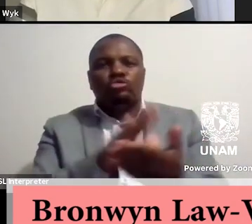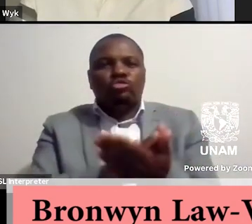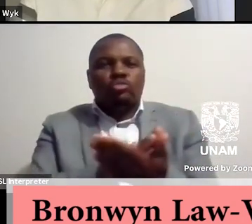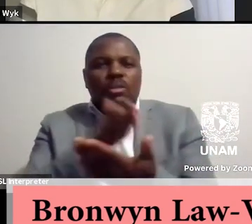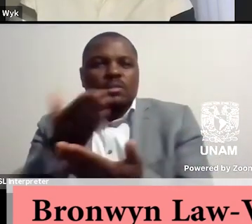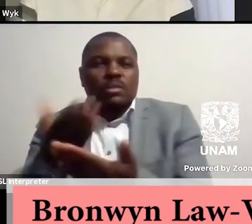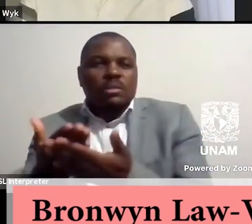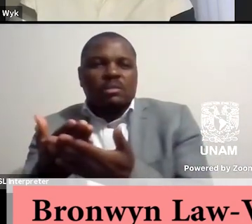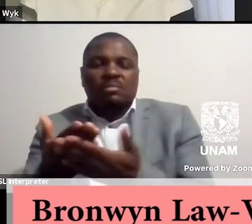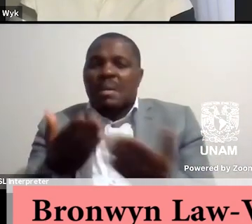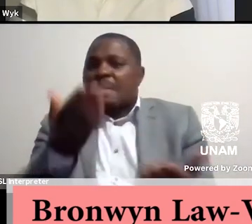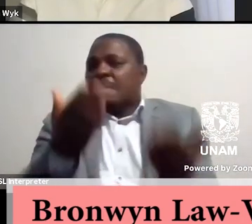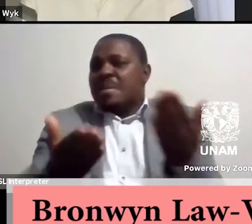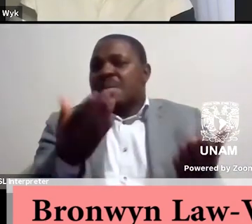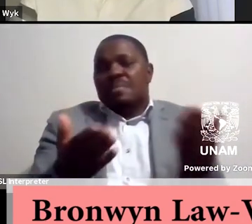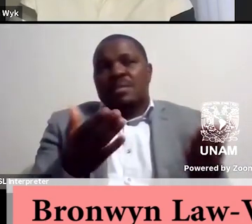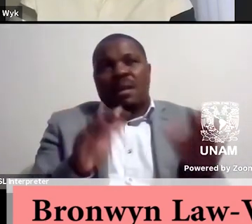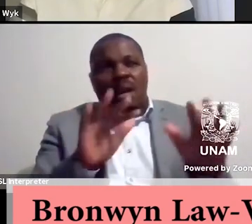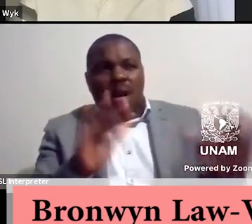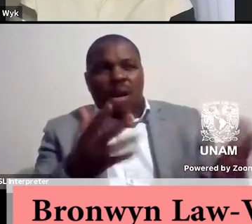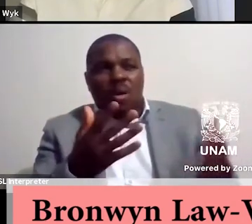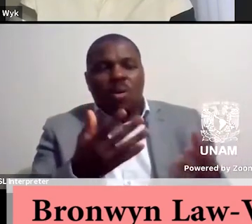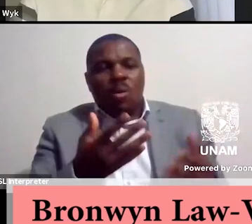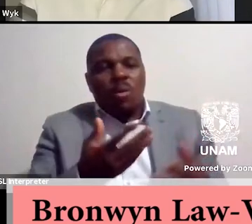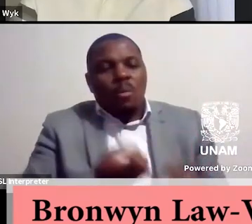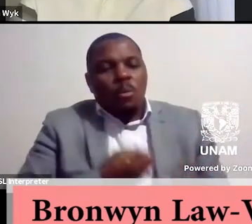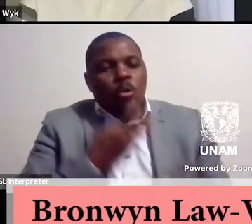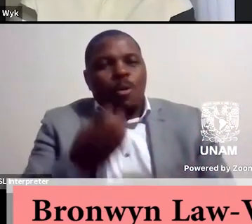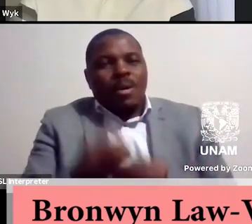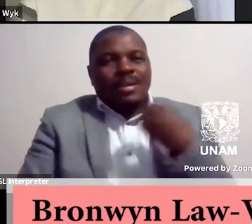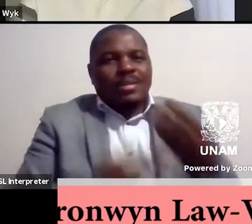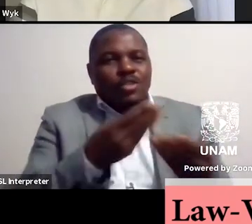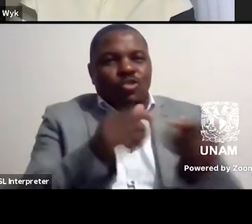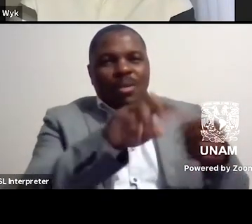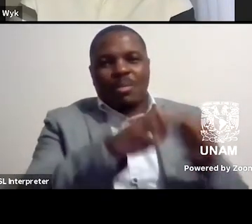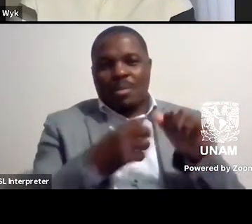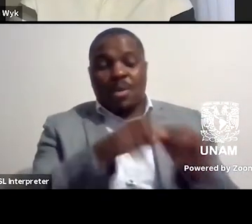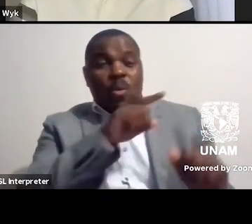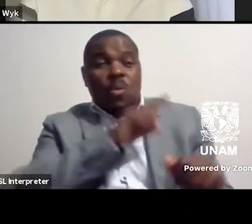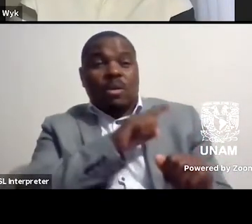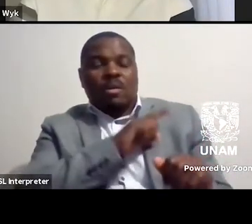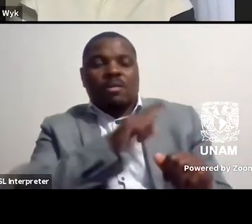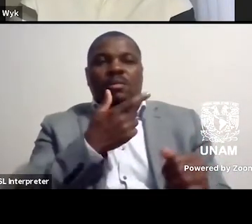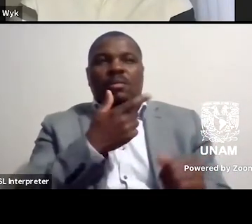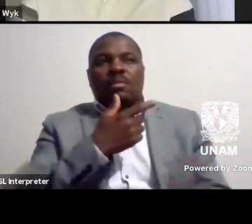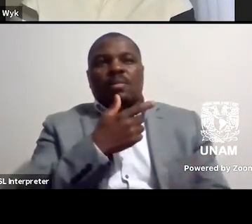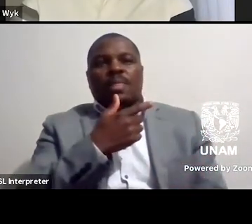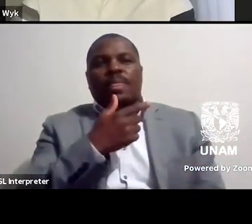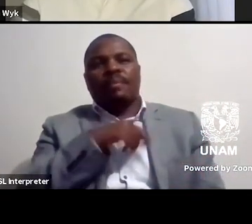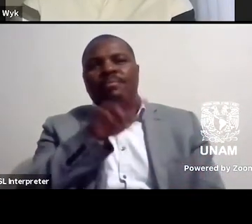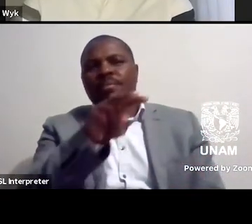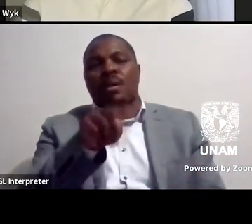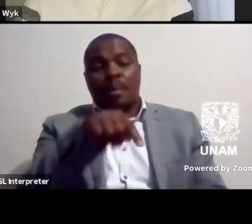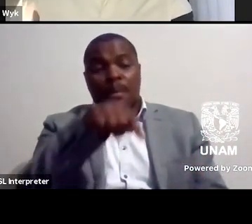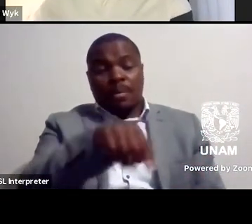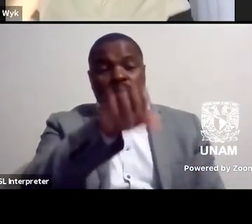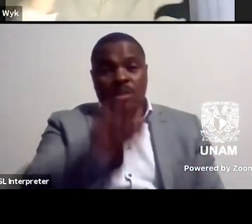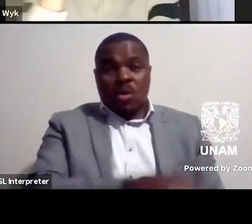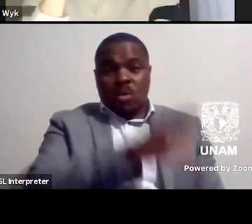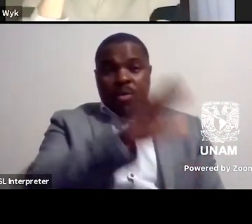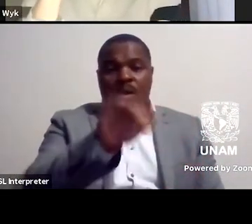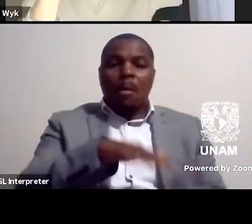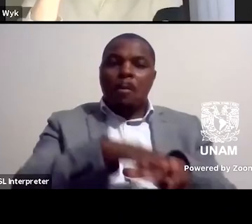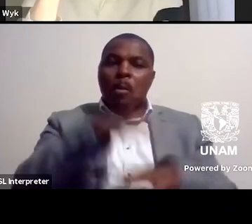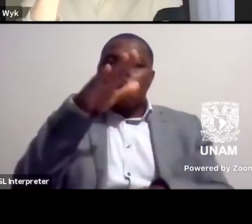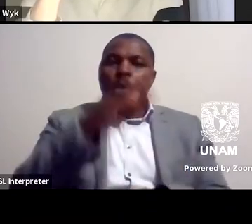about the way in which poetry addresses this because it seems to me that they're um they're more in south africa there are more poets